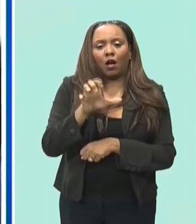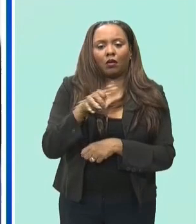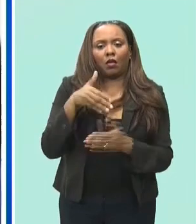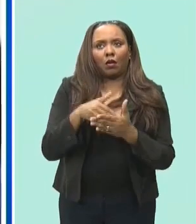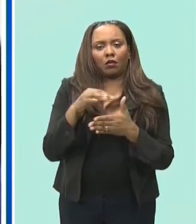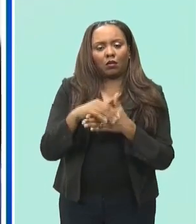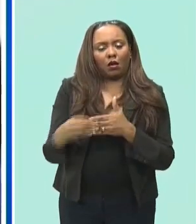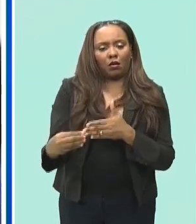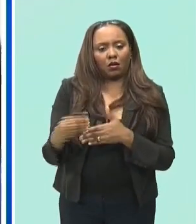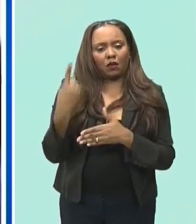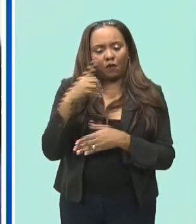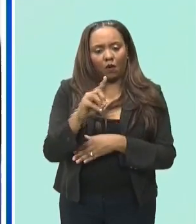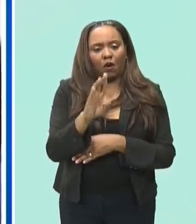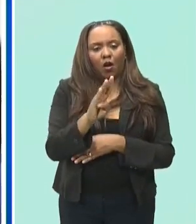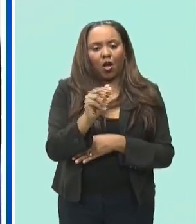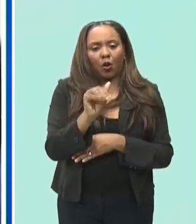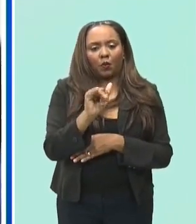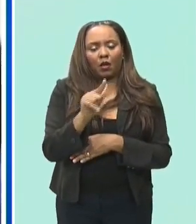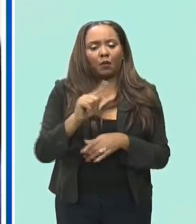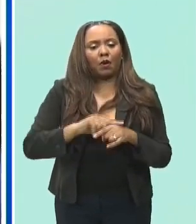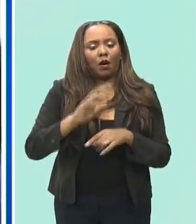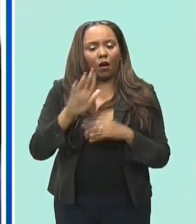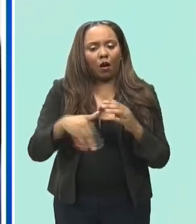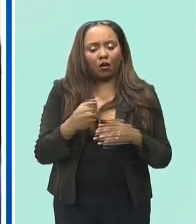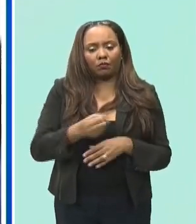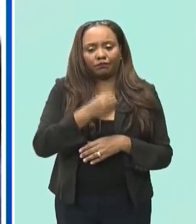dollars bail they will all reappear in court on september 9th